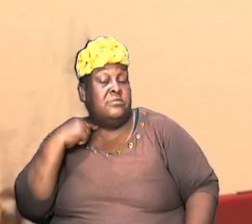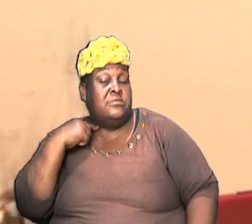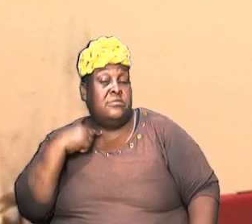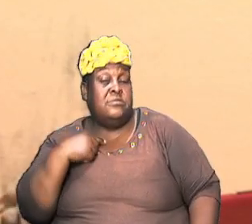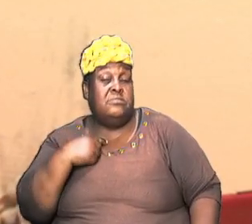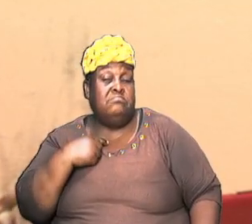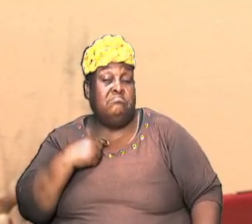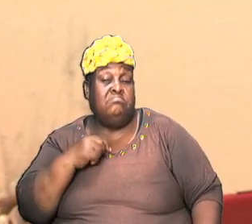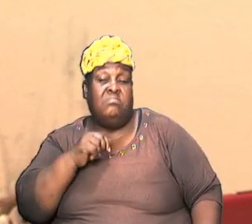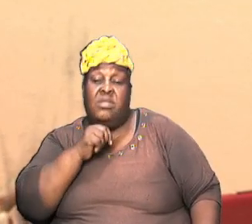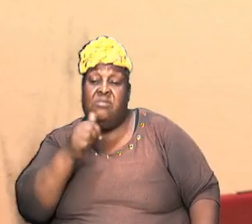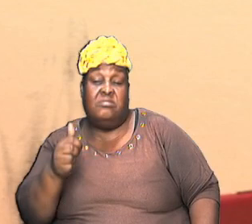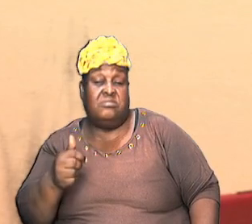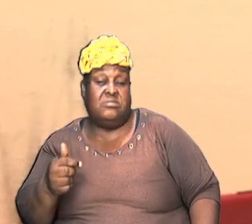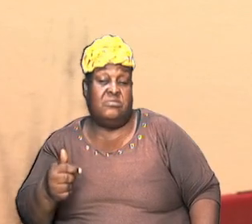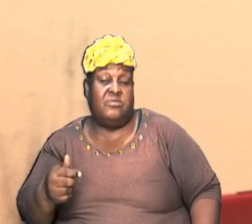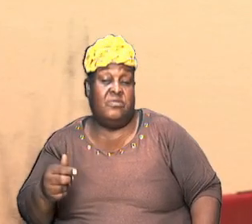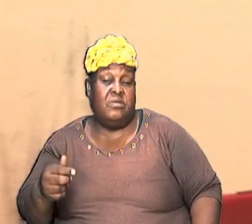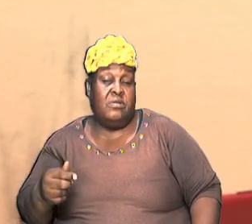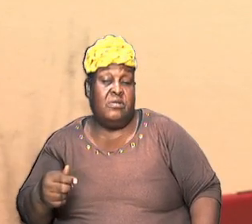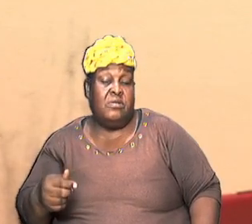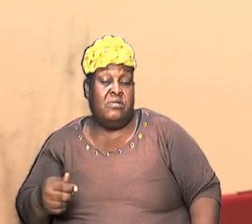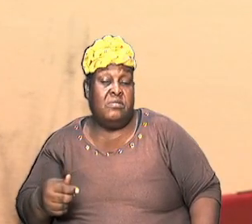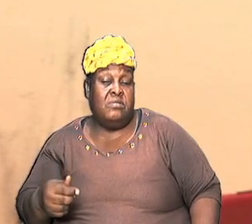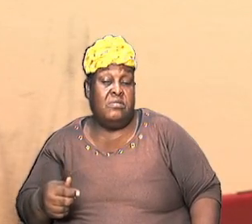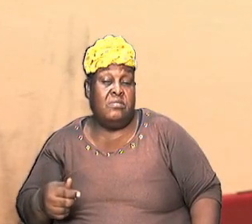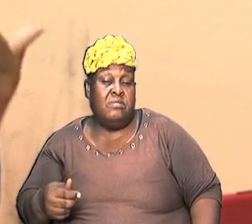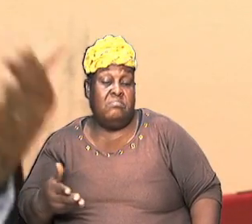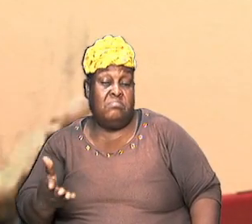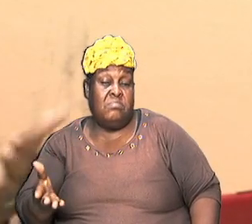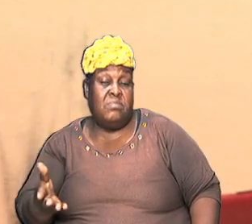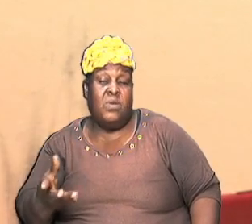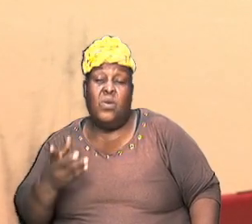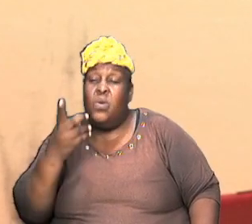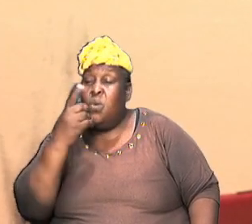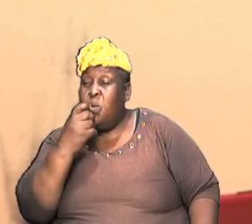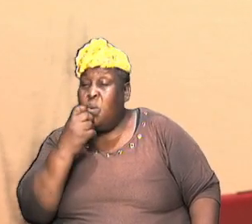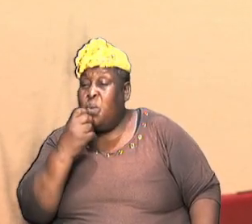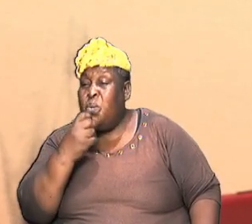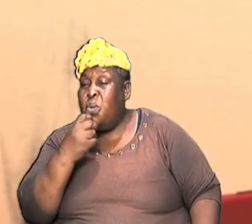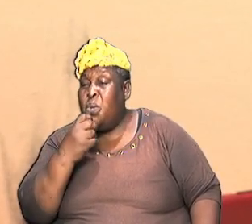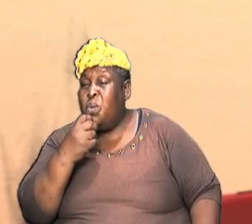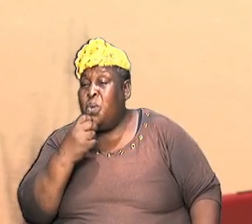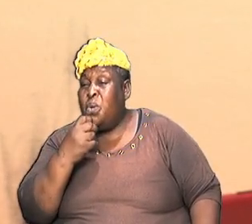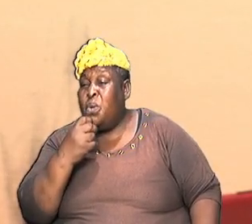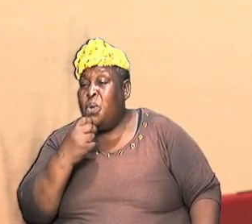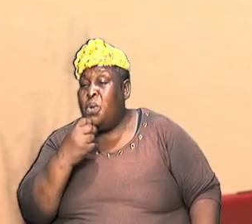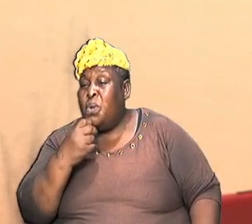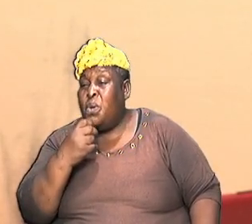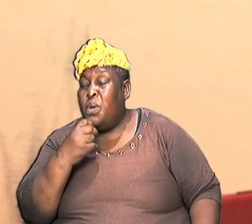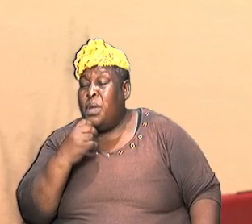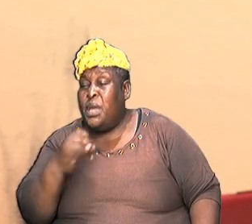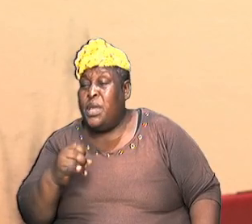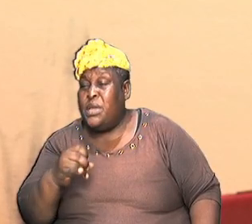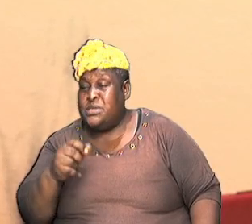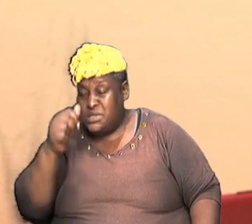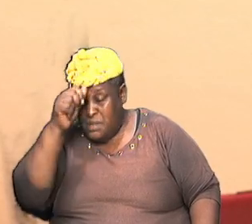wasn't around how so who is Melchizedek what does he represent